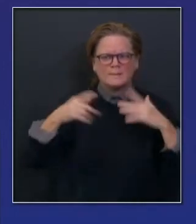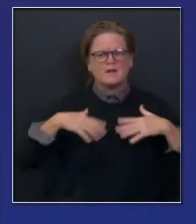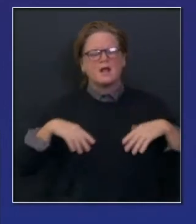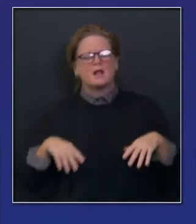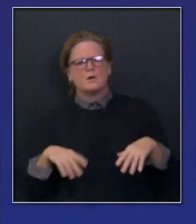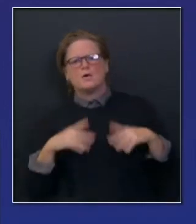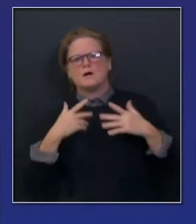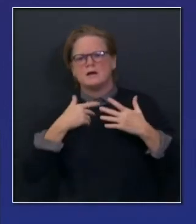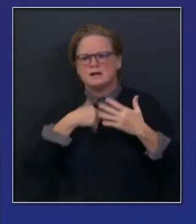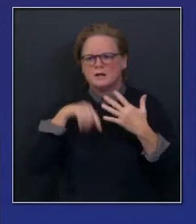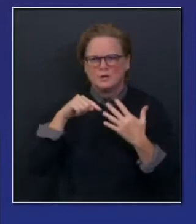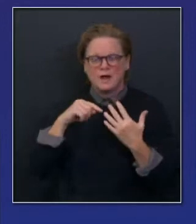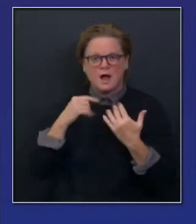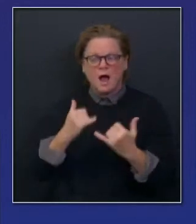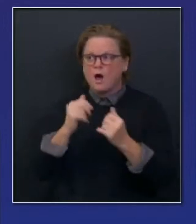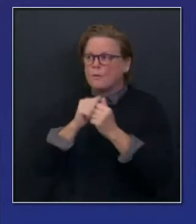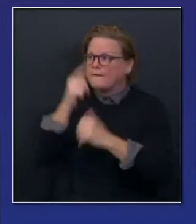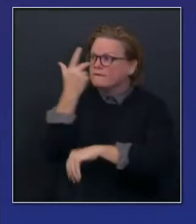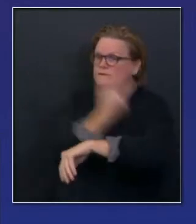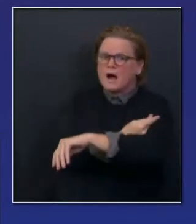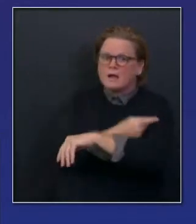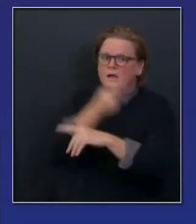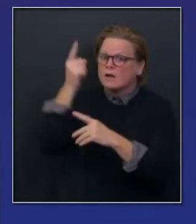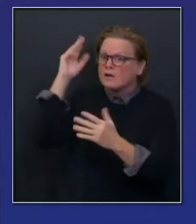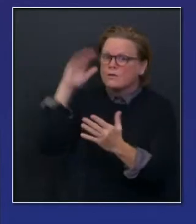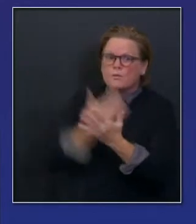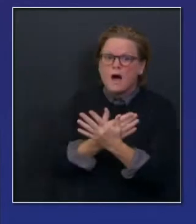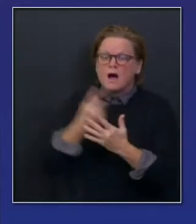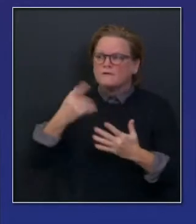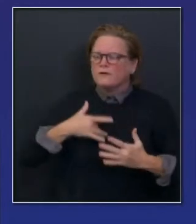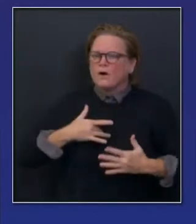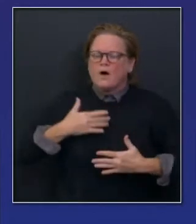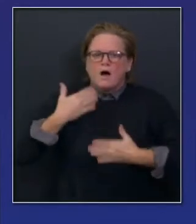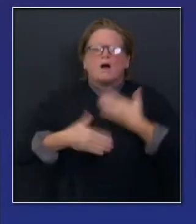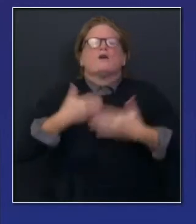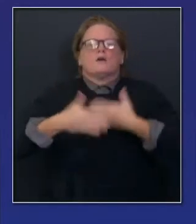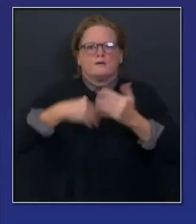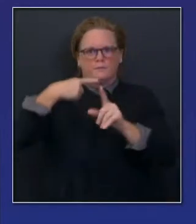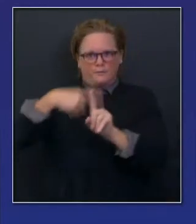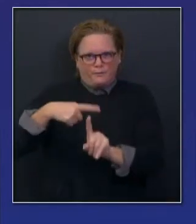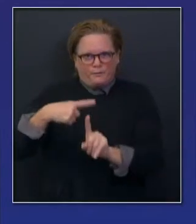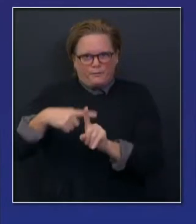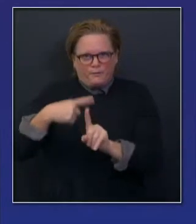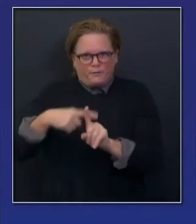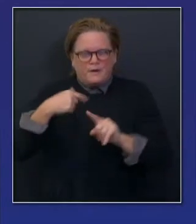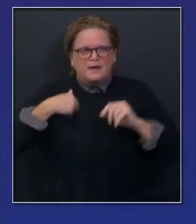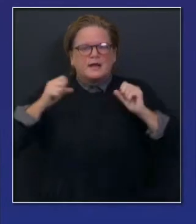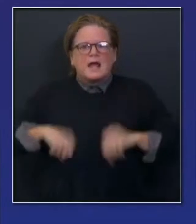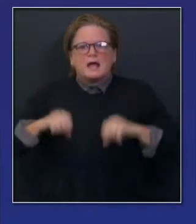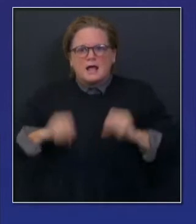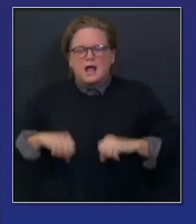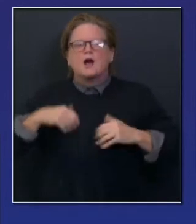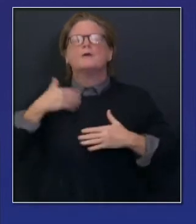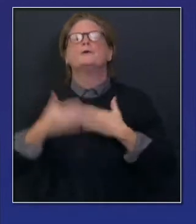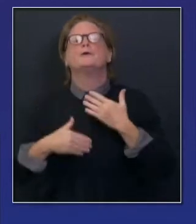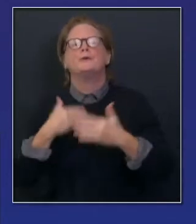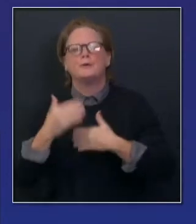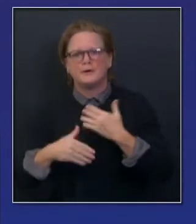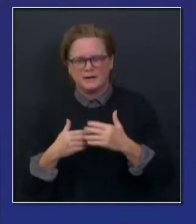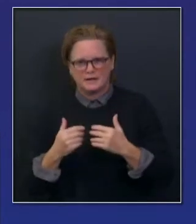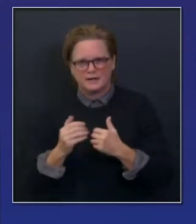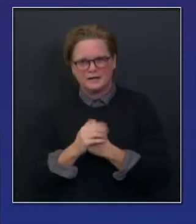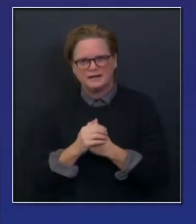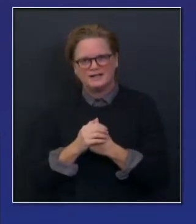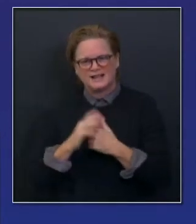vaccine to help their own health, but also, as we heard yesterday, just the five individuals that I had a chance to meet,